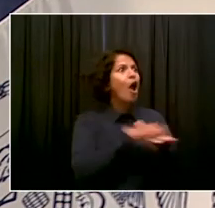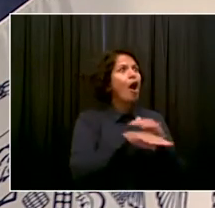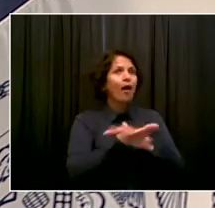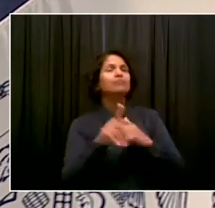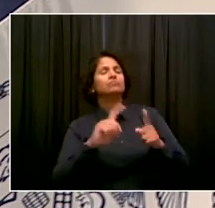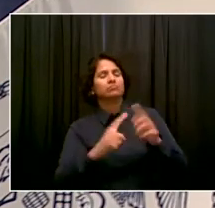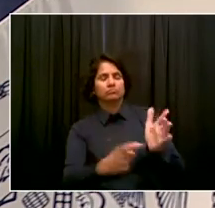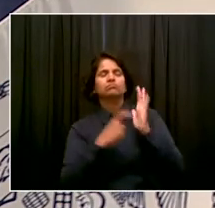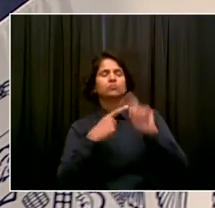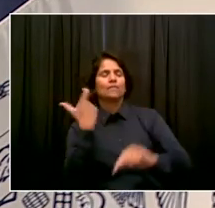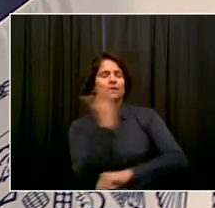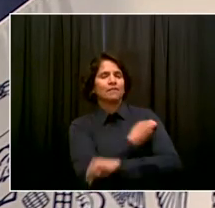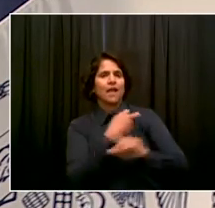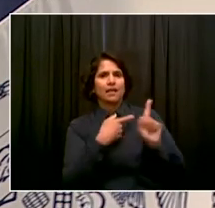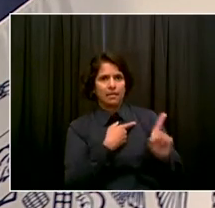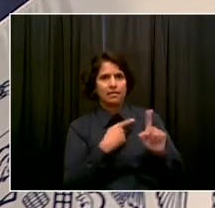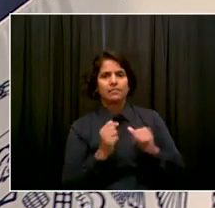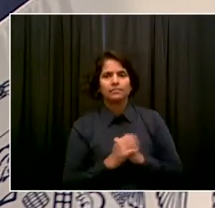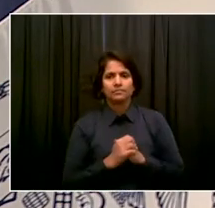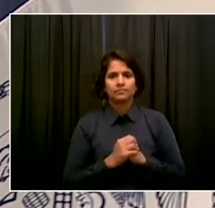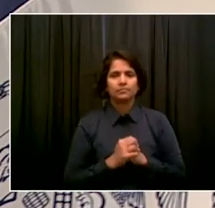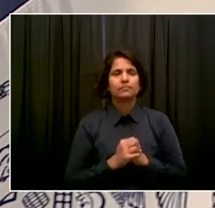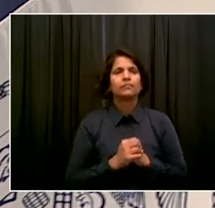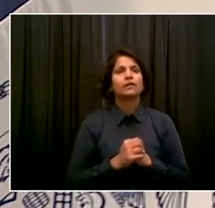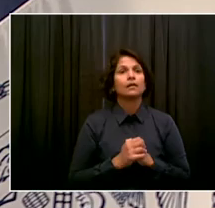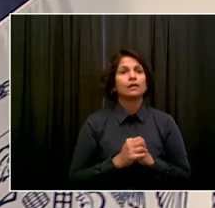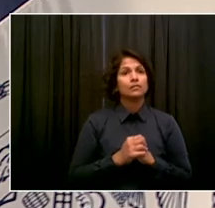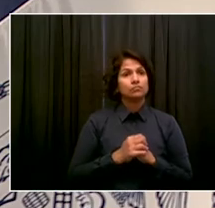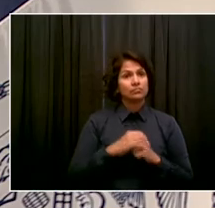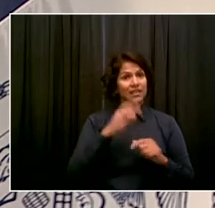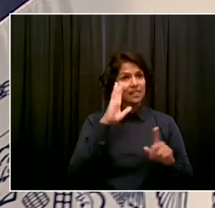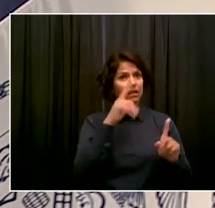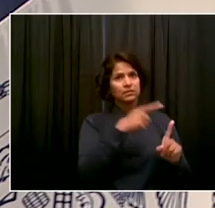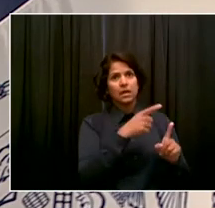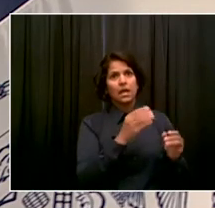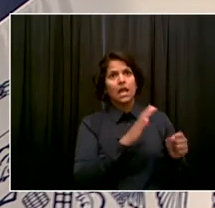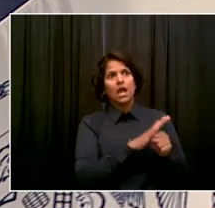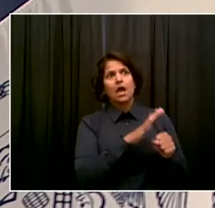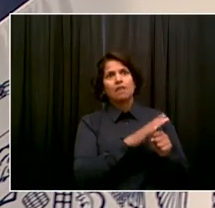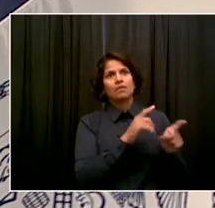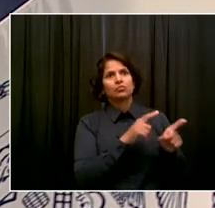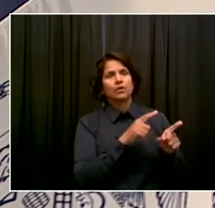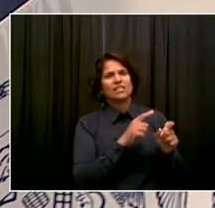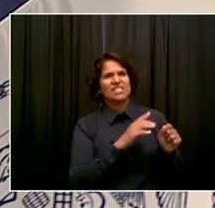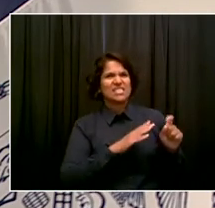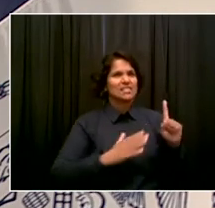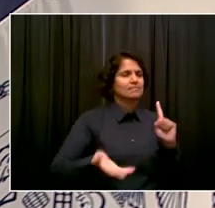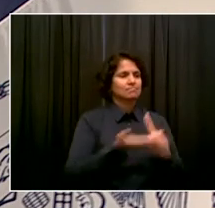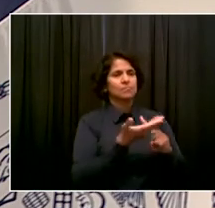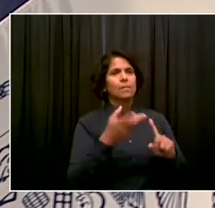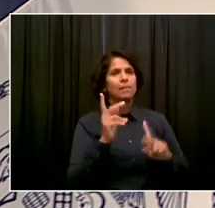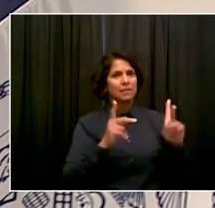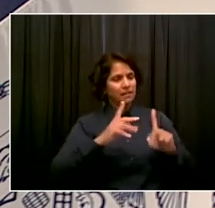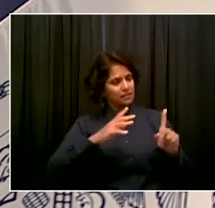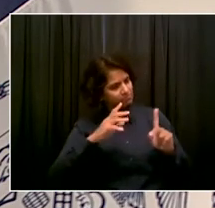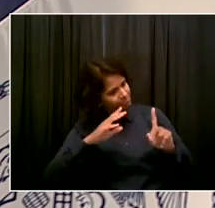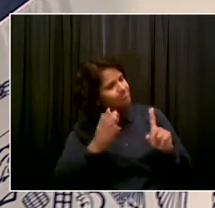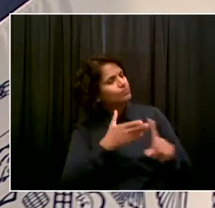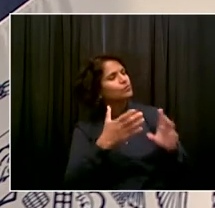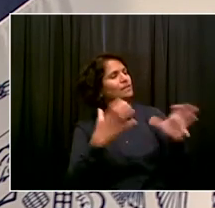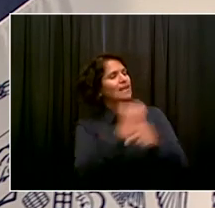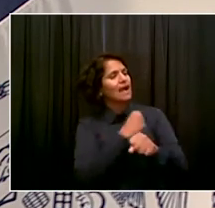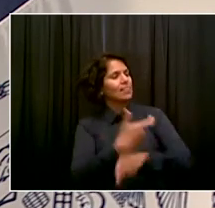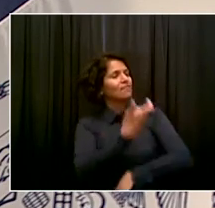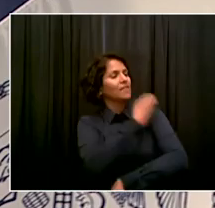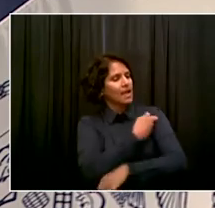people's lives. Once upon a time, to use an analogy, very different reality, but I think it makes it vivid. Once upon a